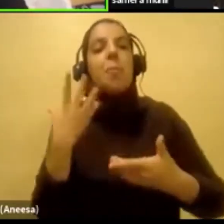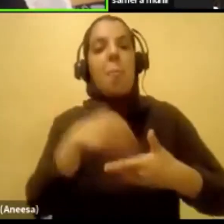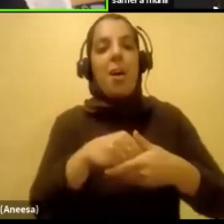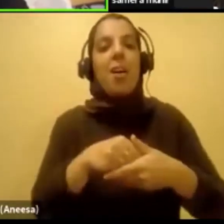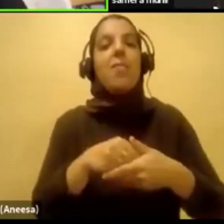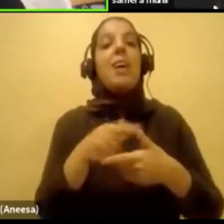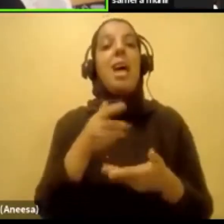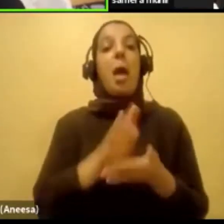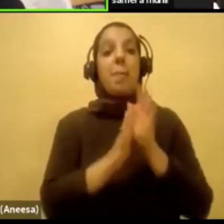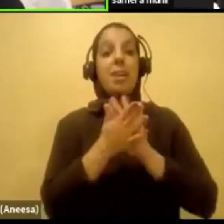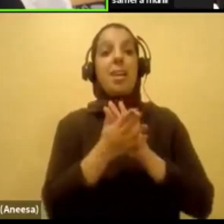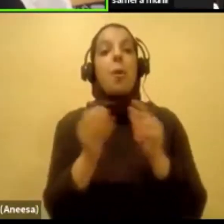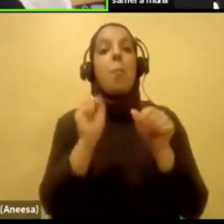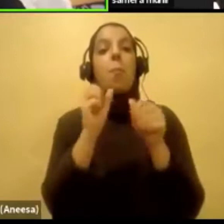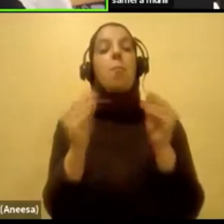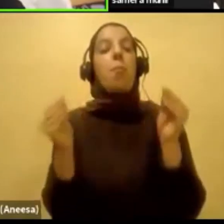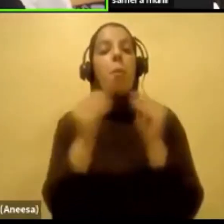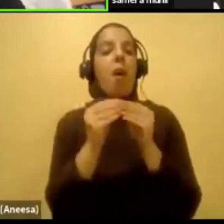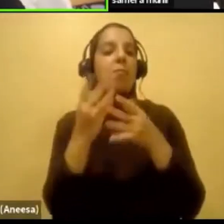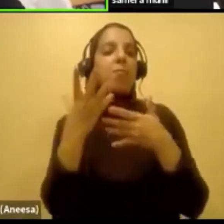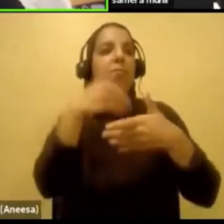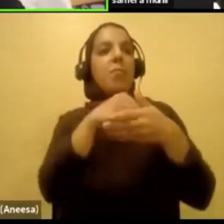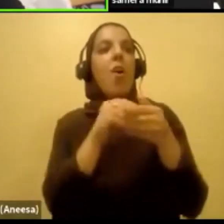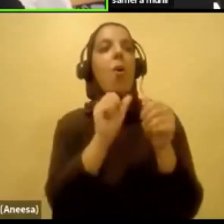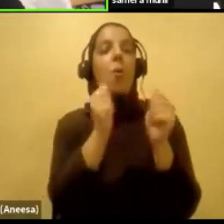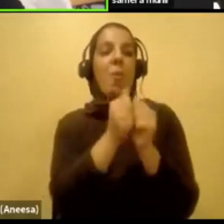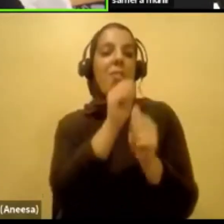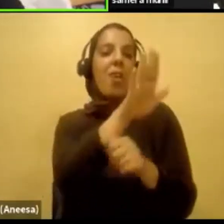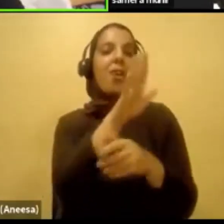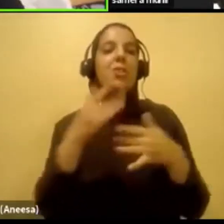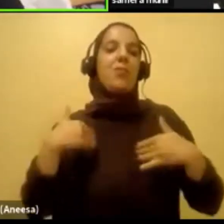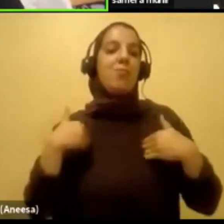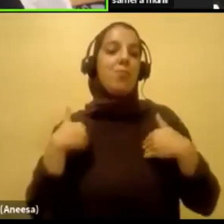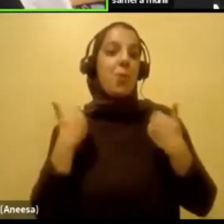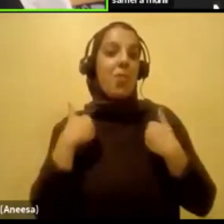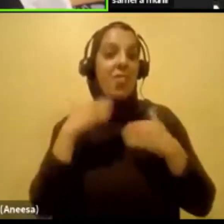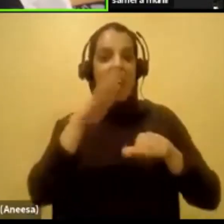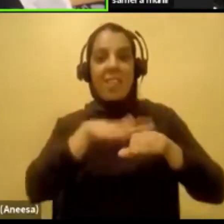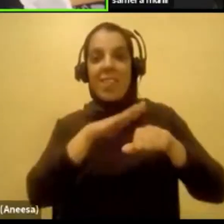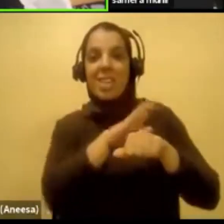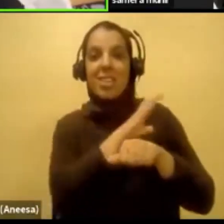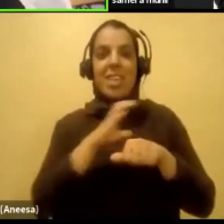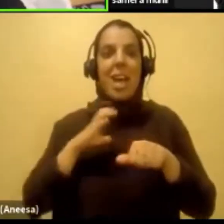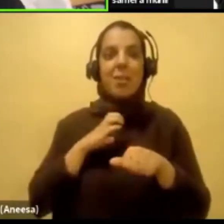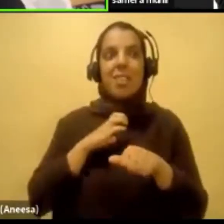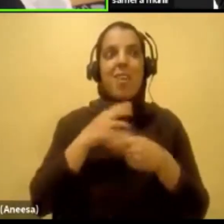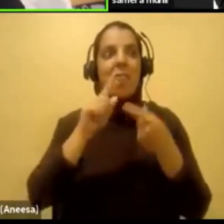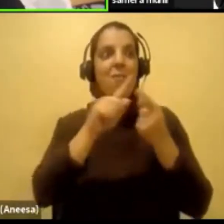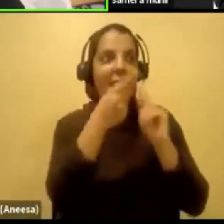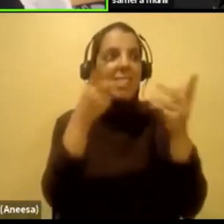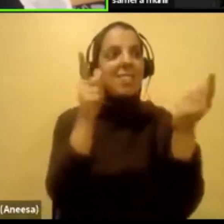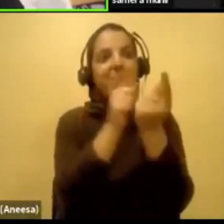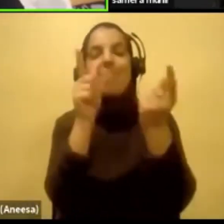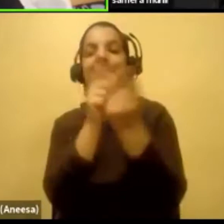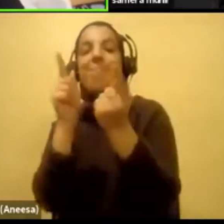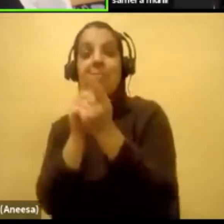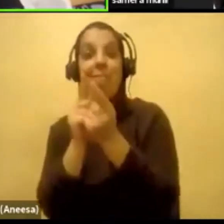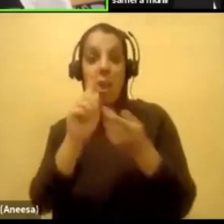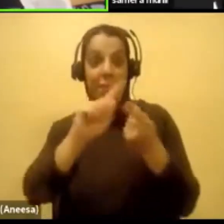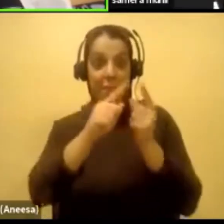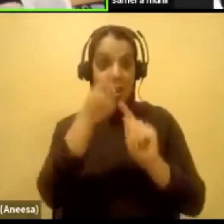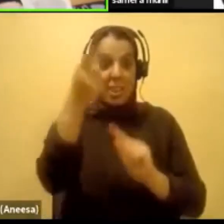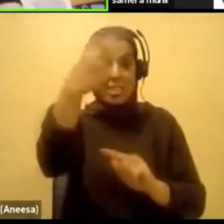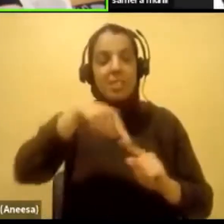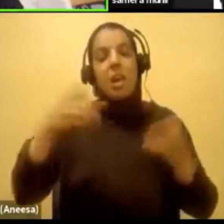their youth employment activities and youth advisory council. And there, I made some amazing friends. Those same friends pushed me to create